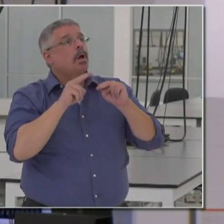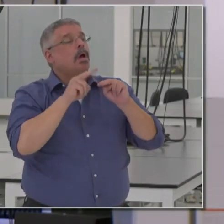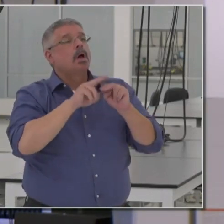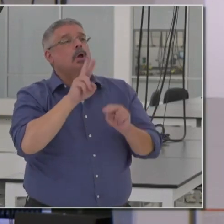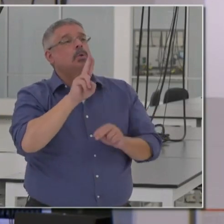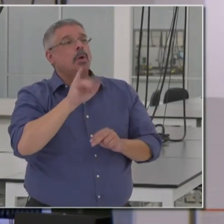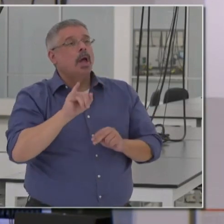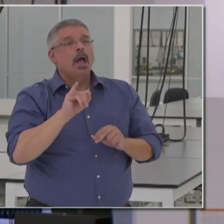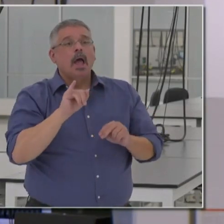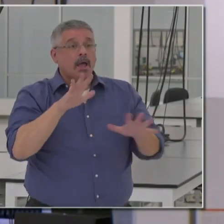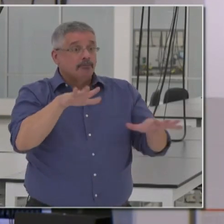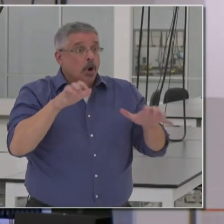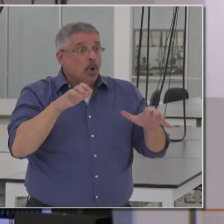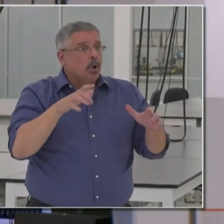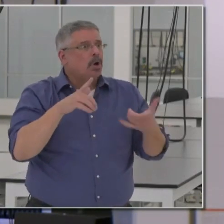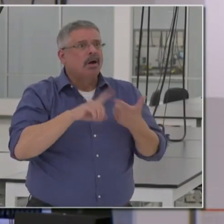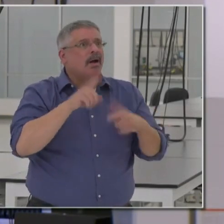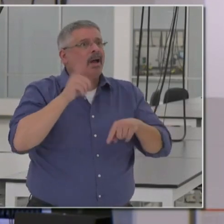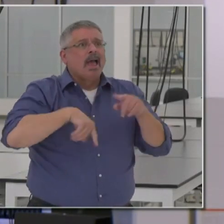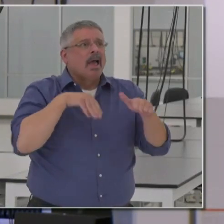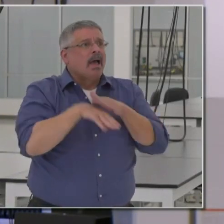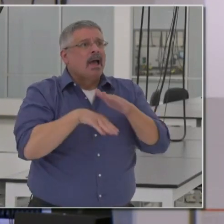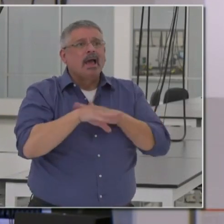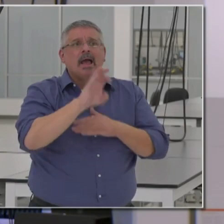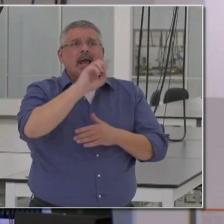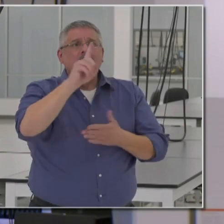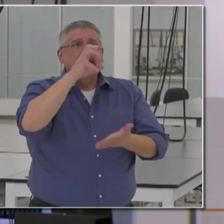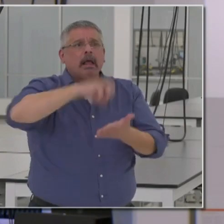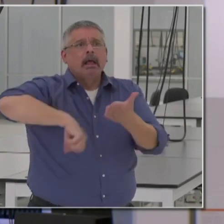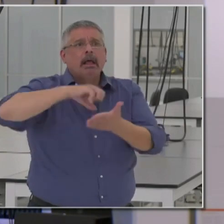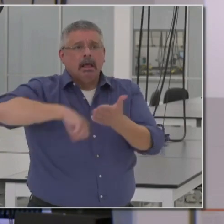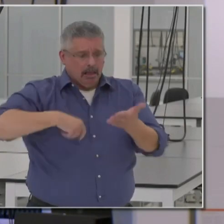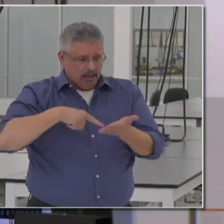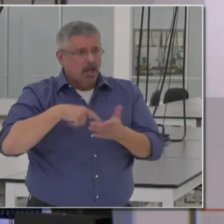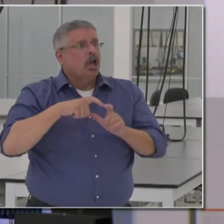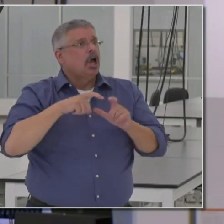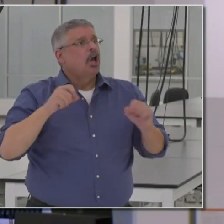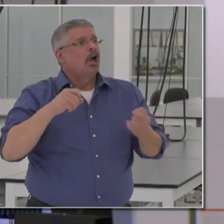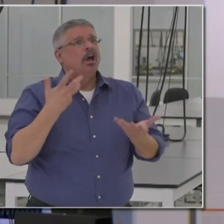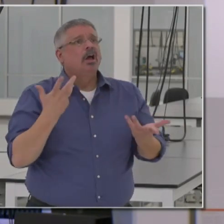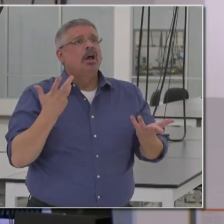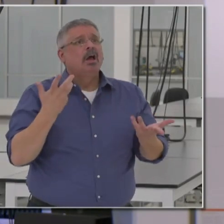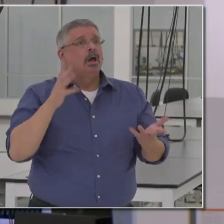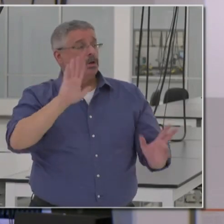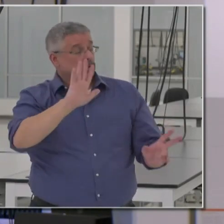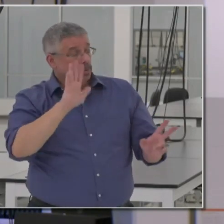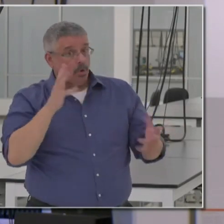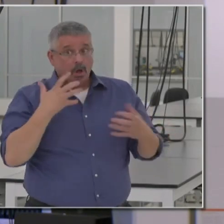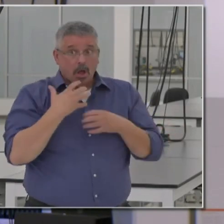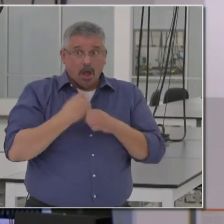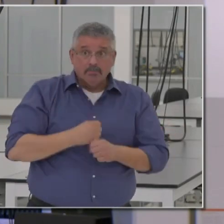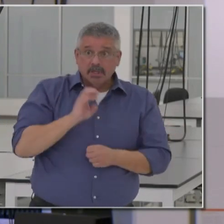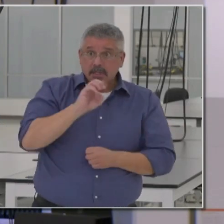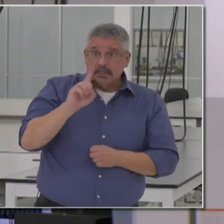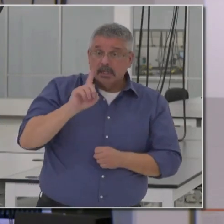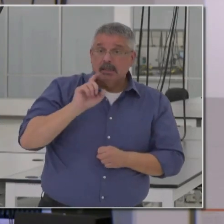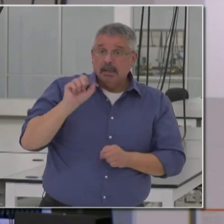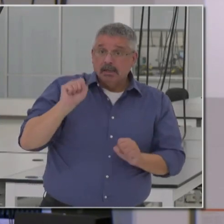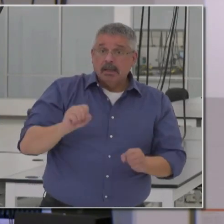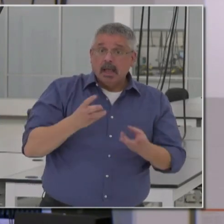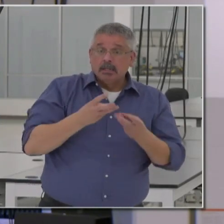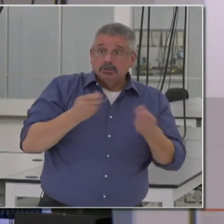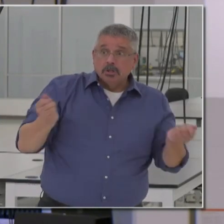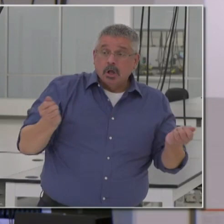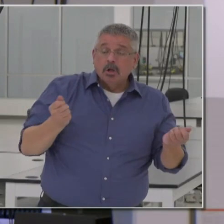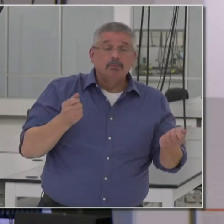accounts or funds missing from their EDD Bank of America debit cards. Is this an issue you're confident that EDD and the bank can